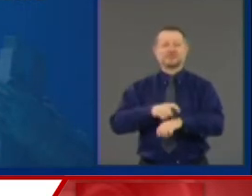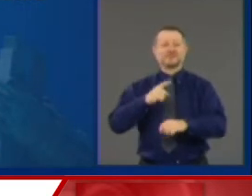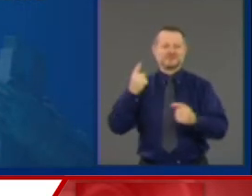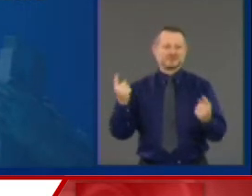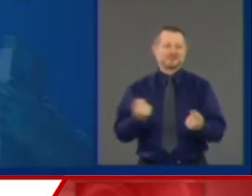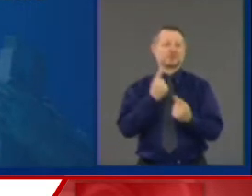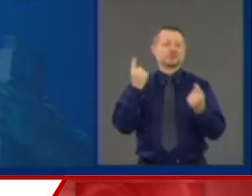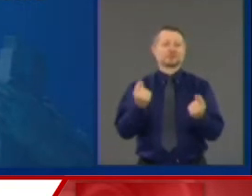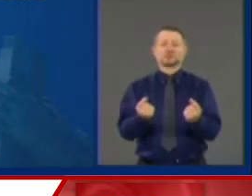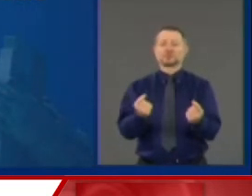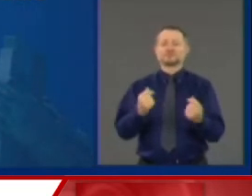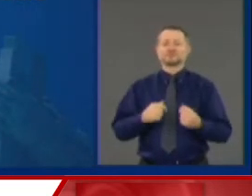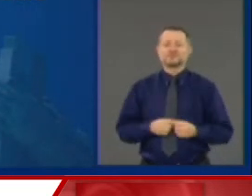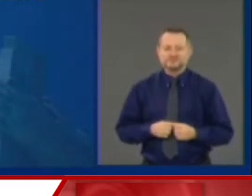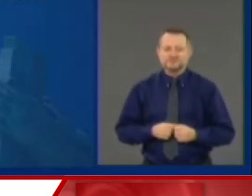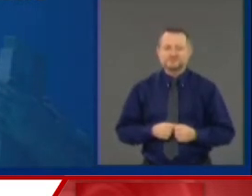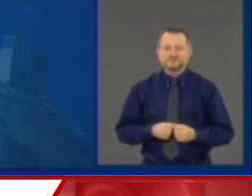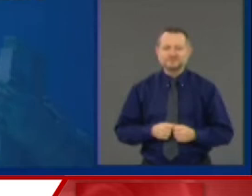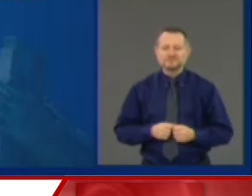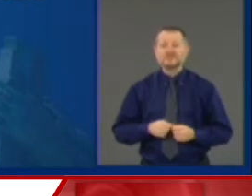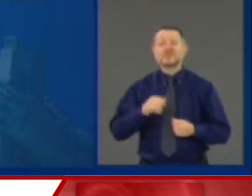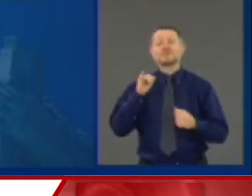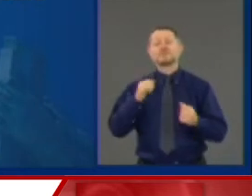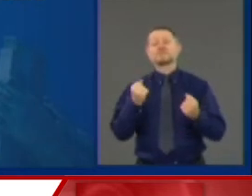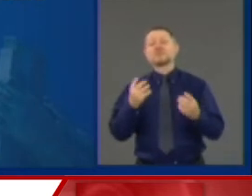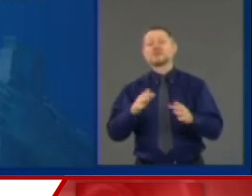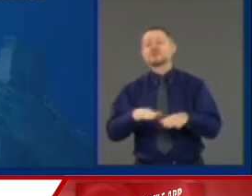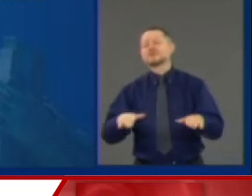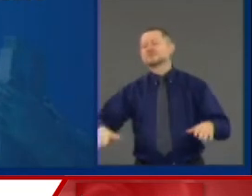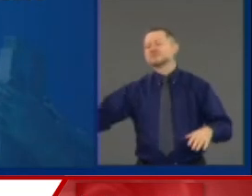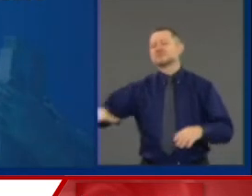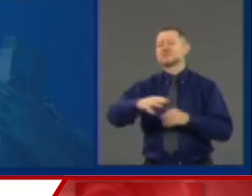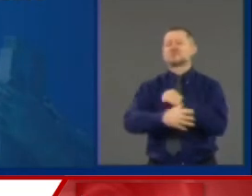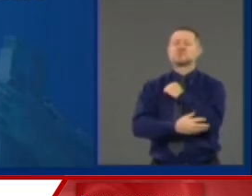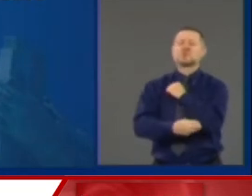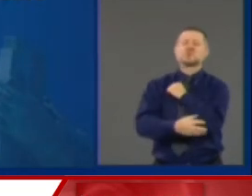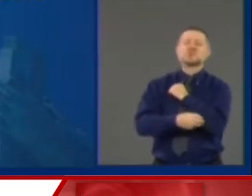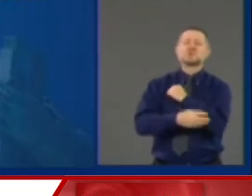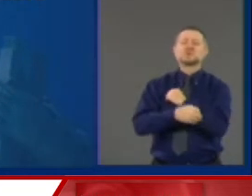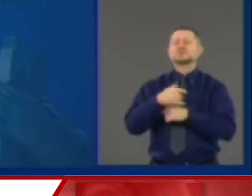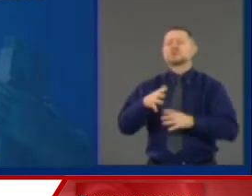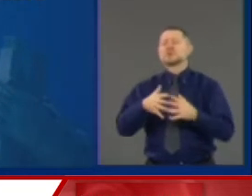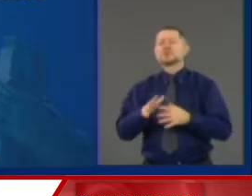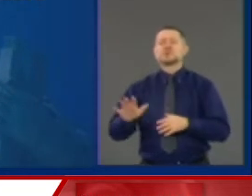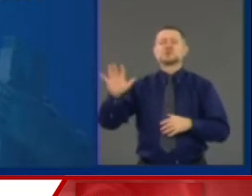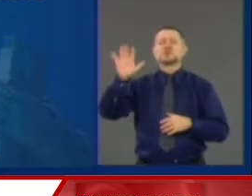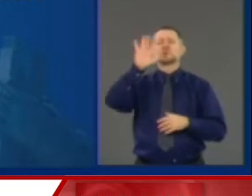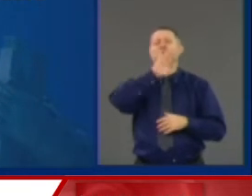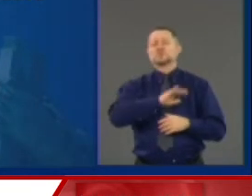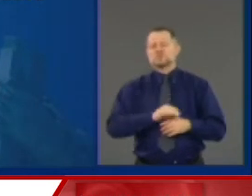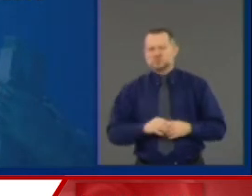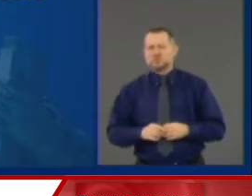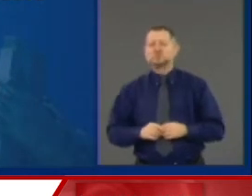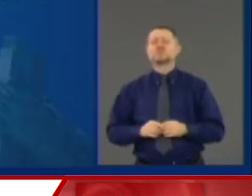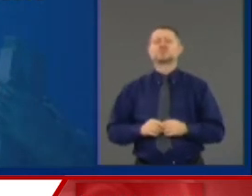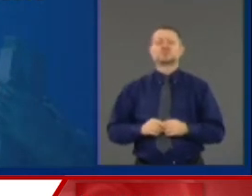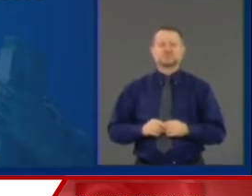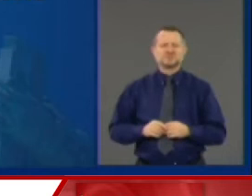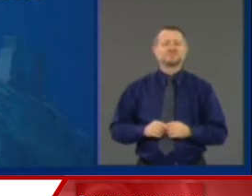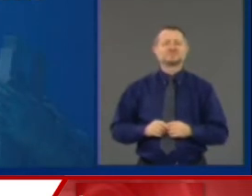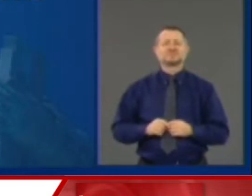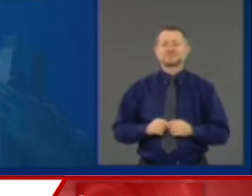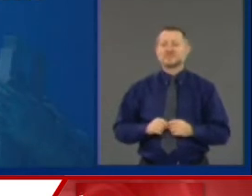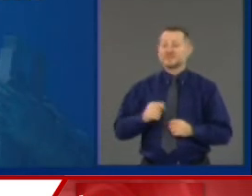You still have children living in poverty in this nation where when we had to, we found a trillion